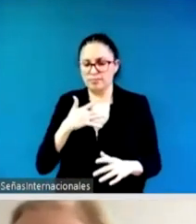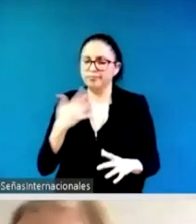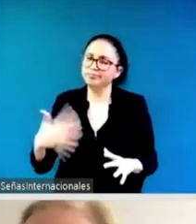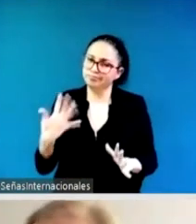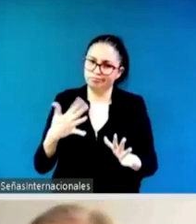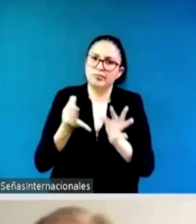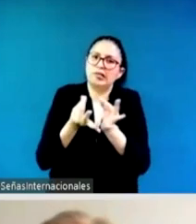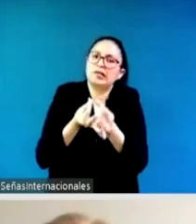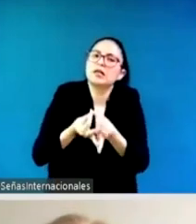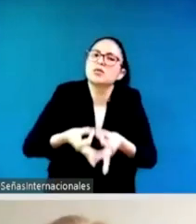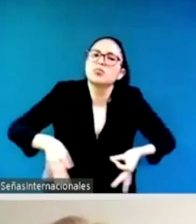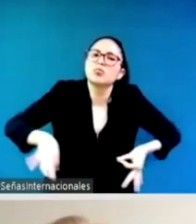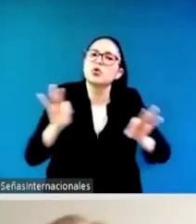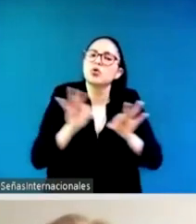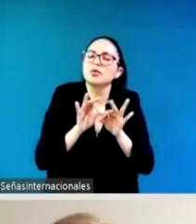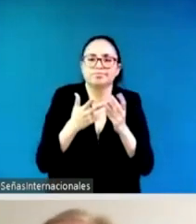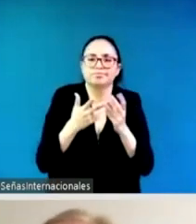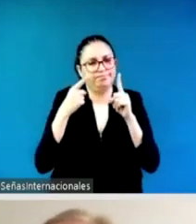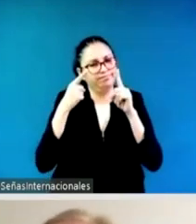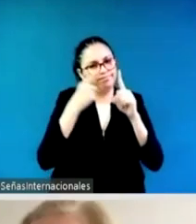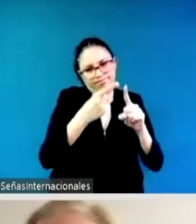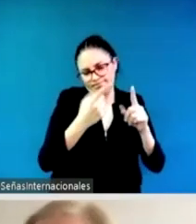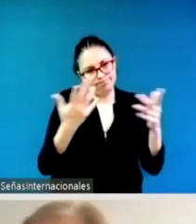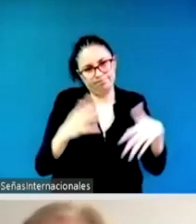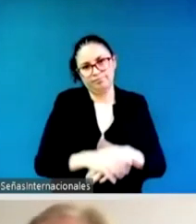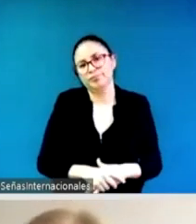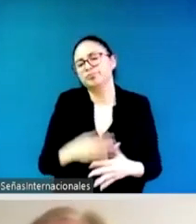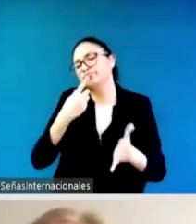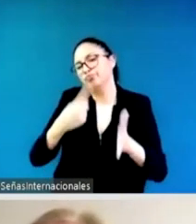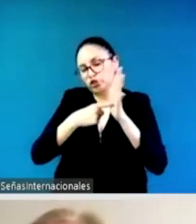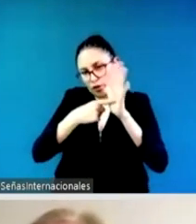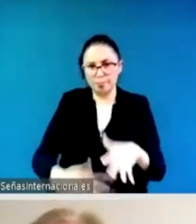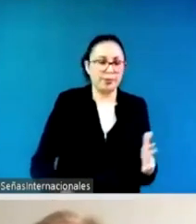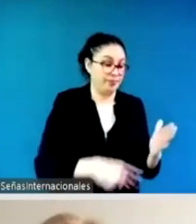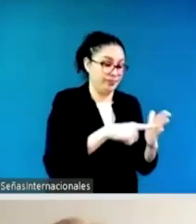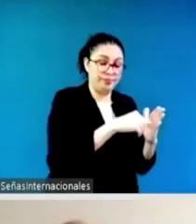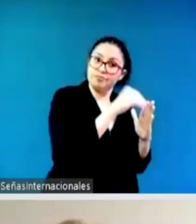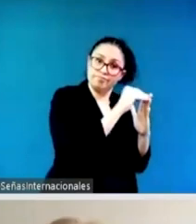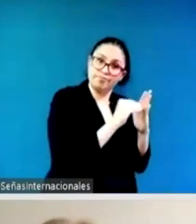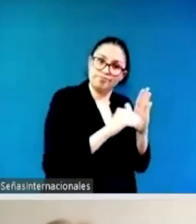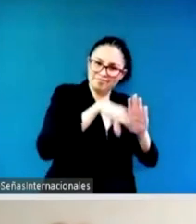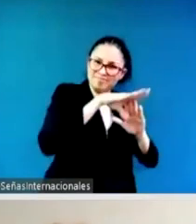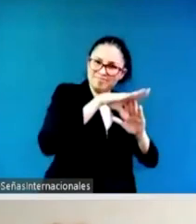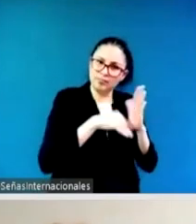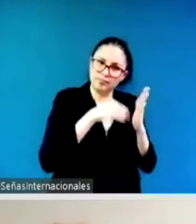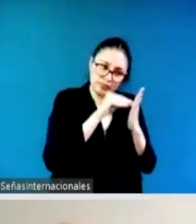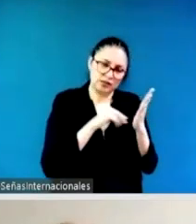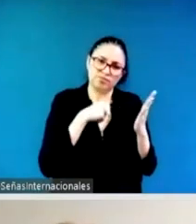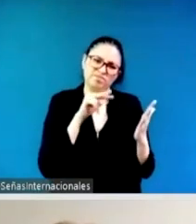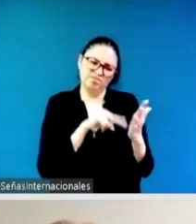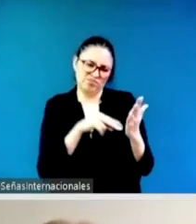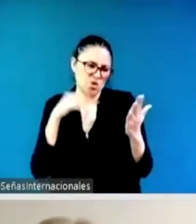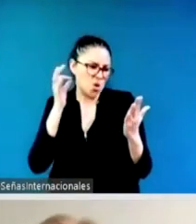norm changing the norms we can't just do that ourselves as women and as feminists so for me incredibly powerful is